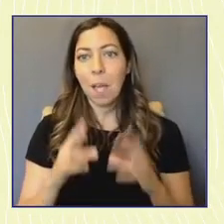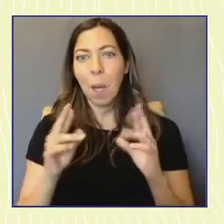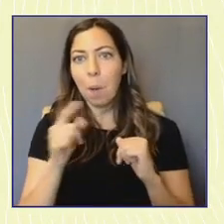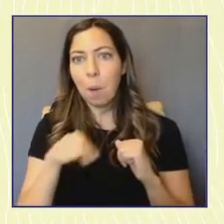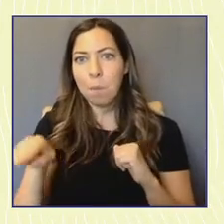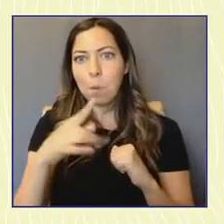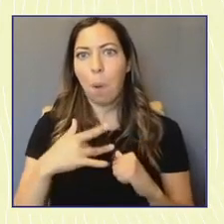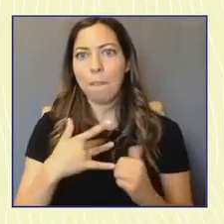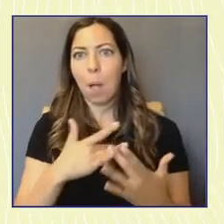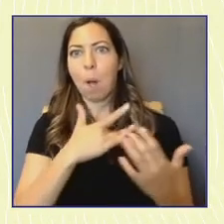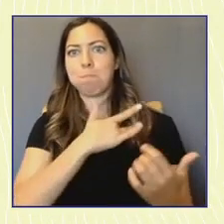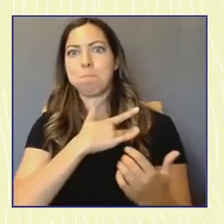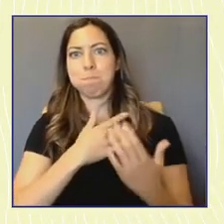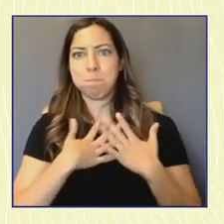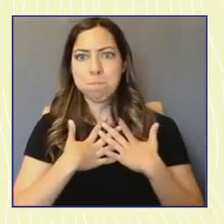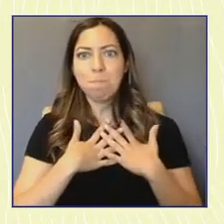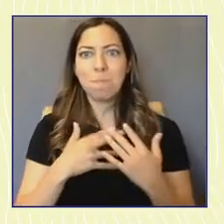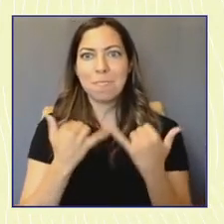let's go grow some voters.